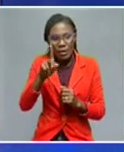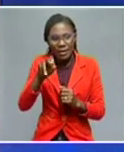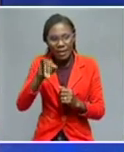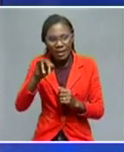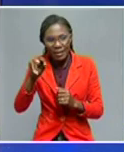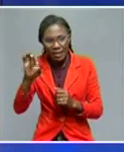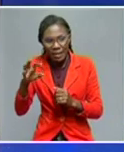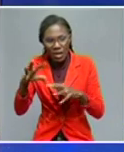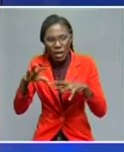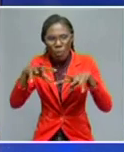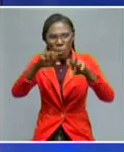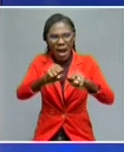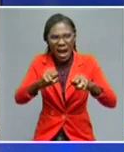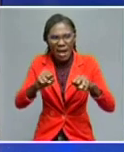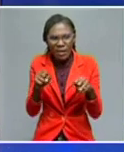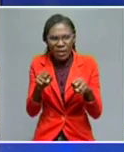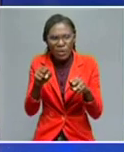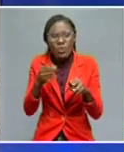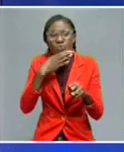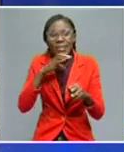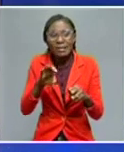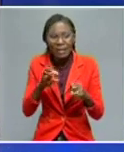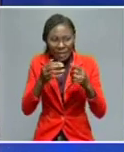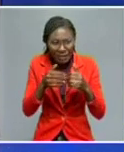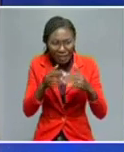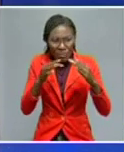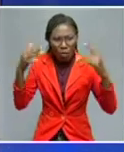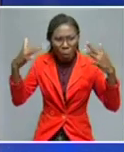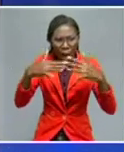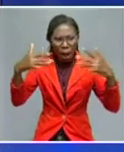ferocious war against this against Russia. Russia.